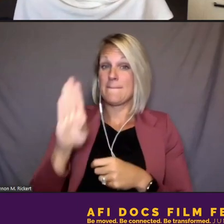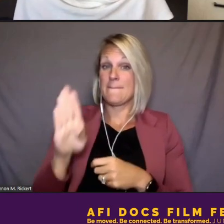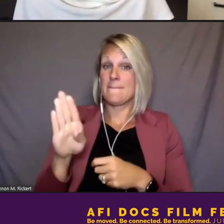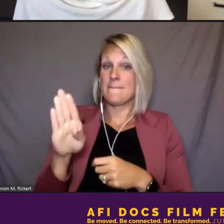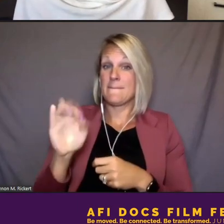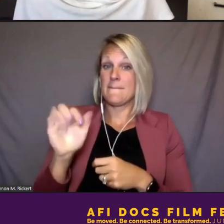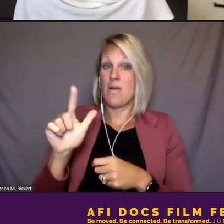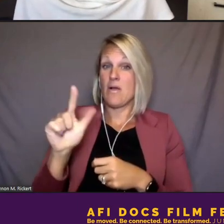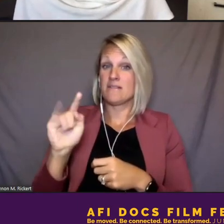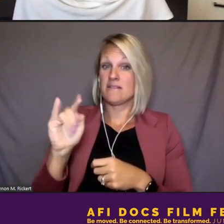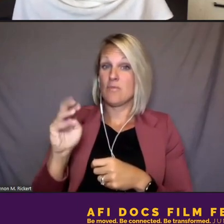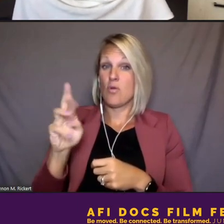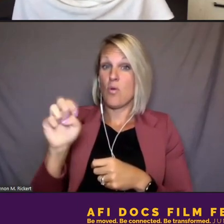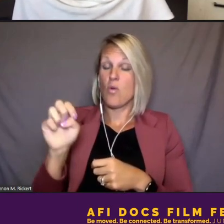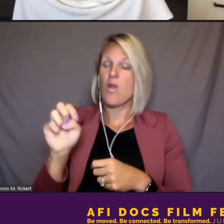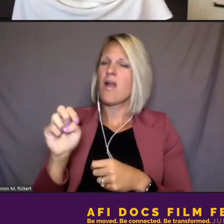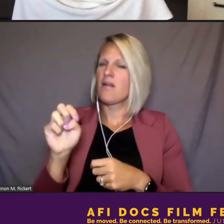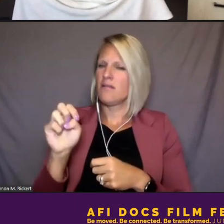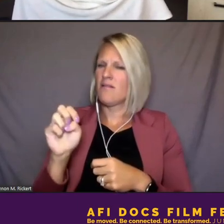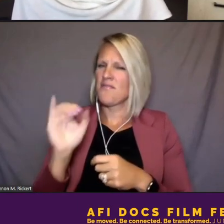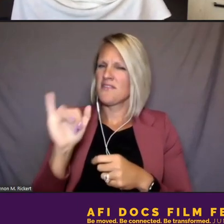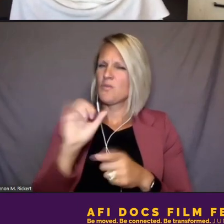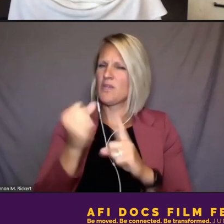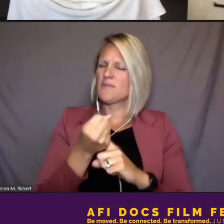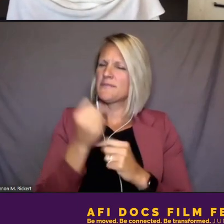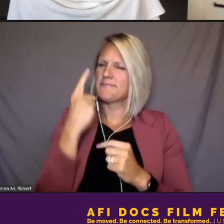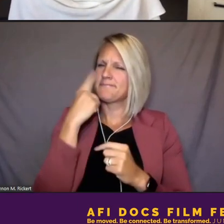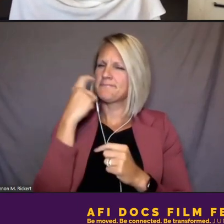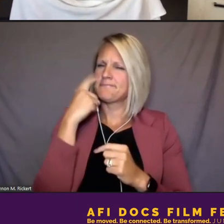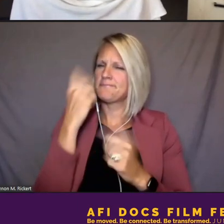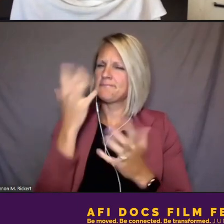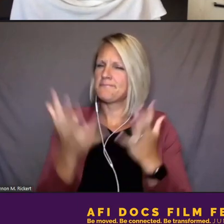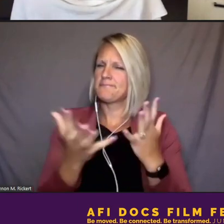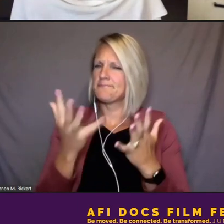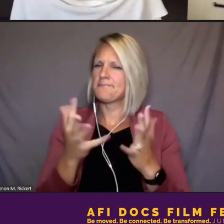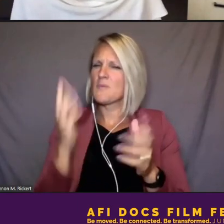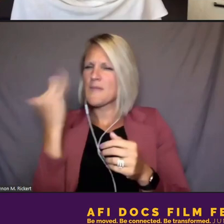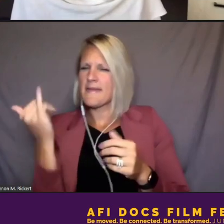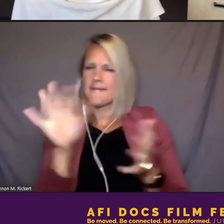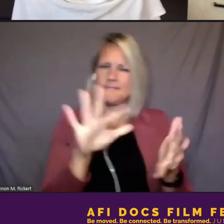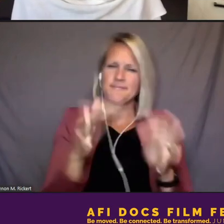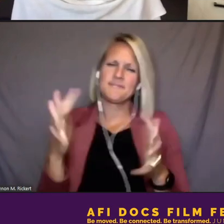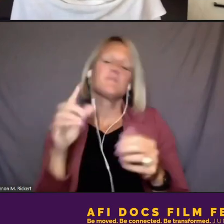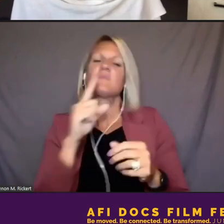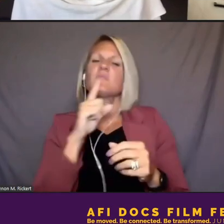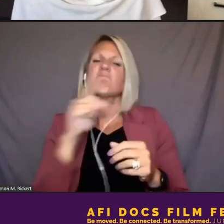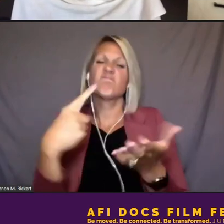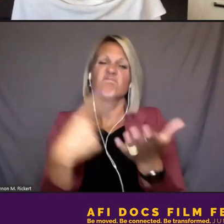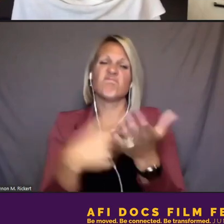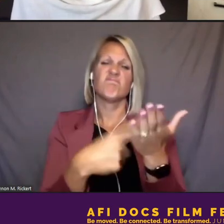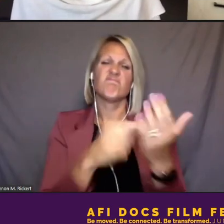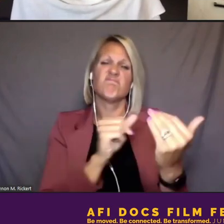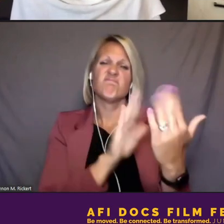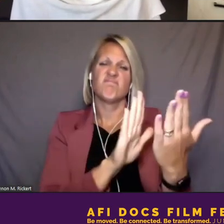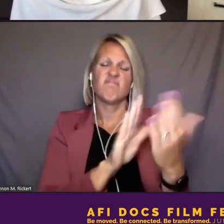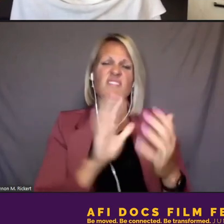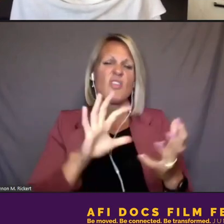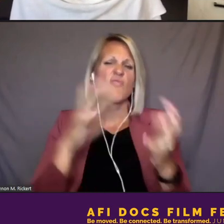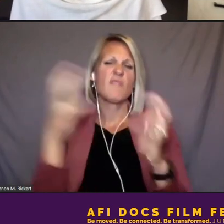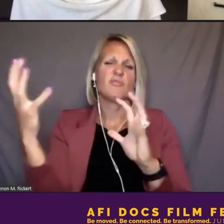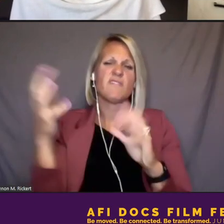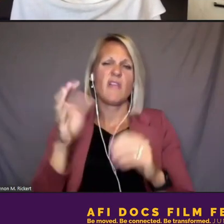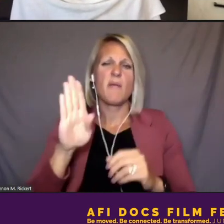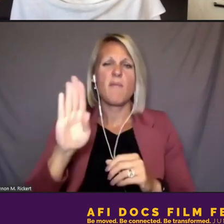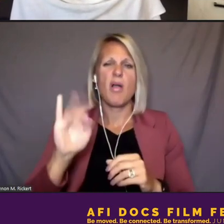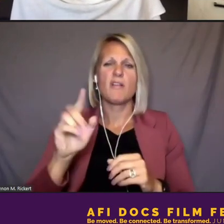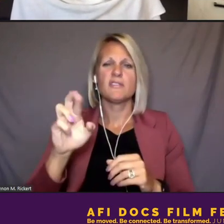circumstances and really delves into a lot of the corruption that's been part of the history of the Baltimore PD.